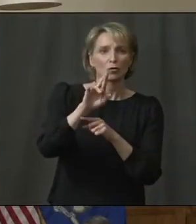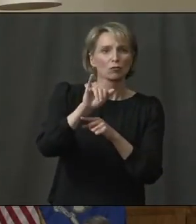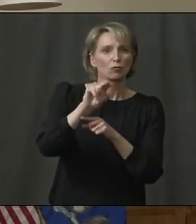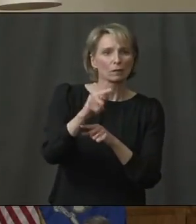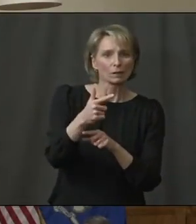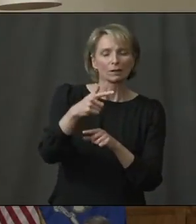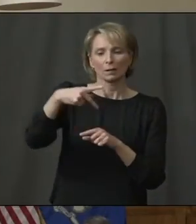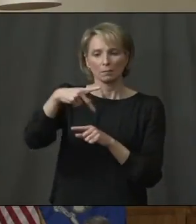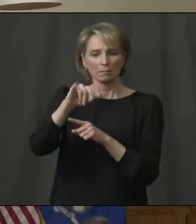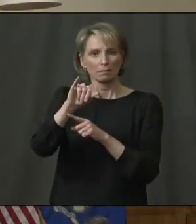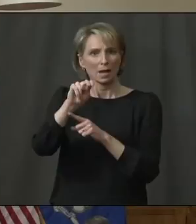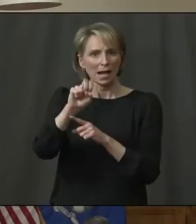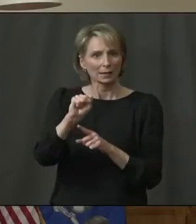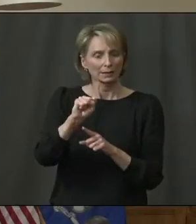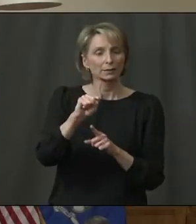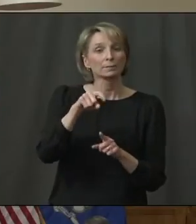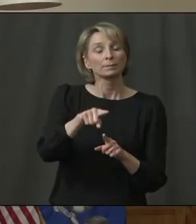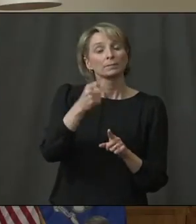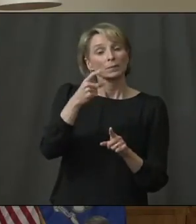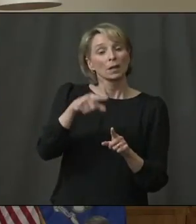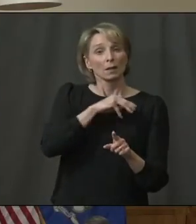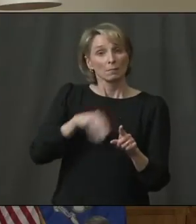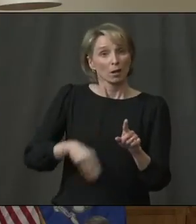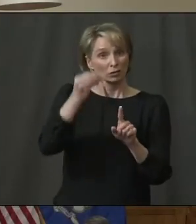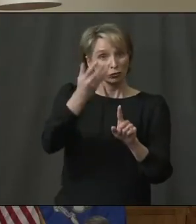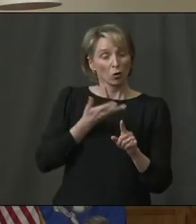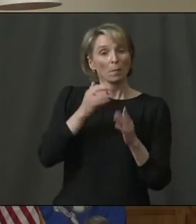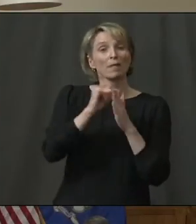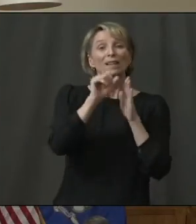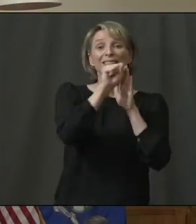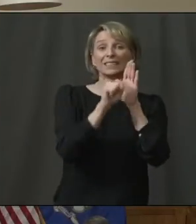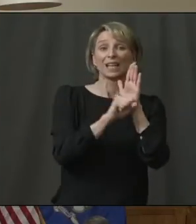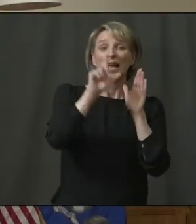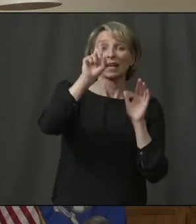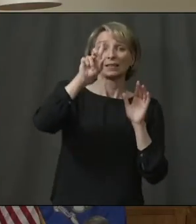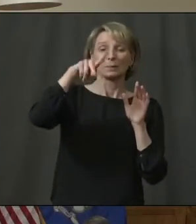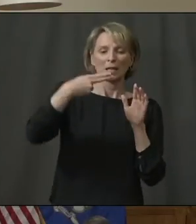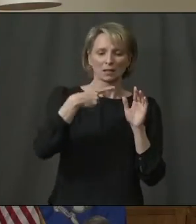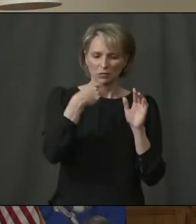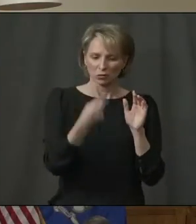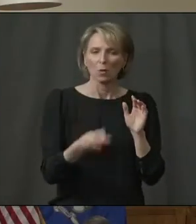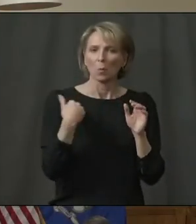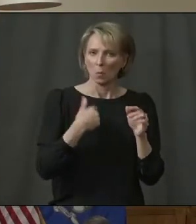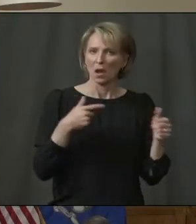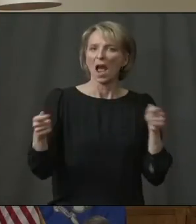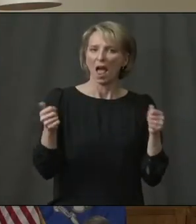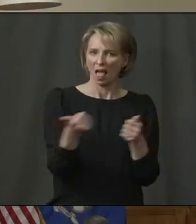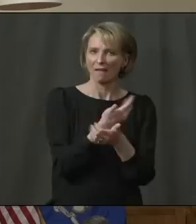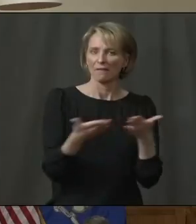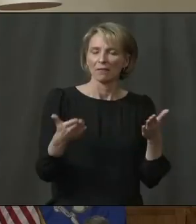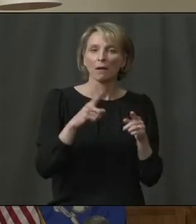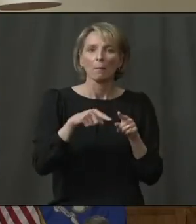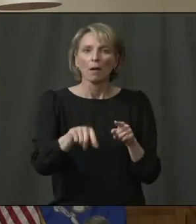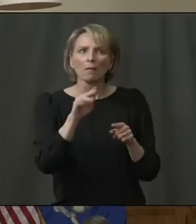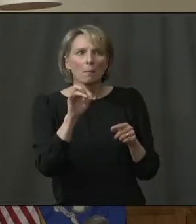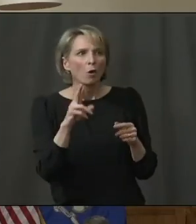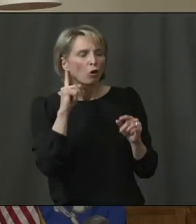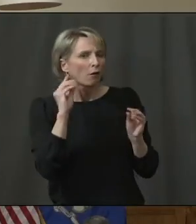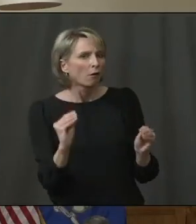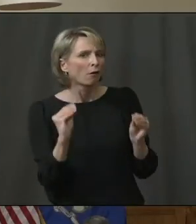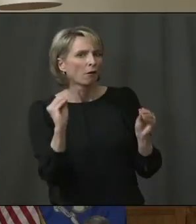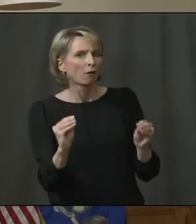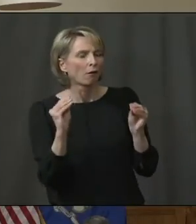He expressed frustration to me. He said the state DPH is telling him, we've got it handled, but he's not getting any specifics,